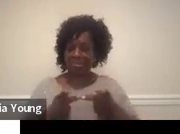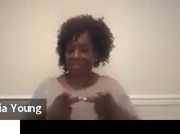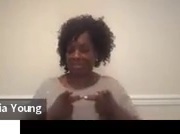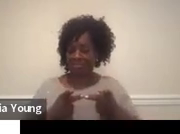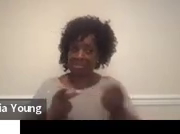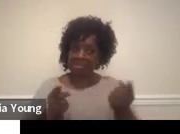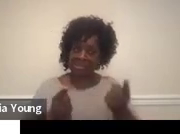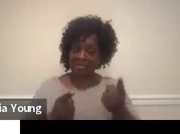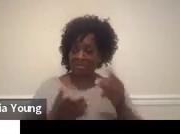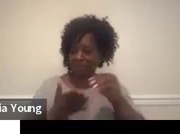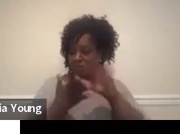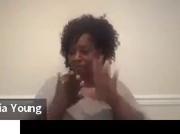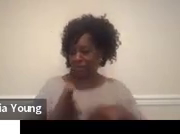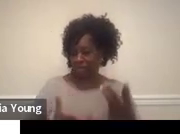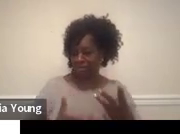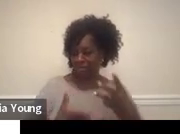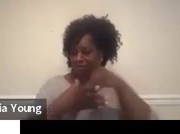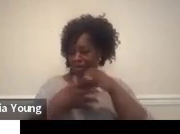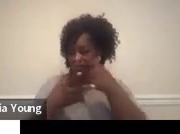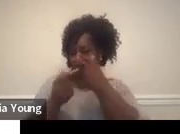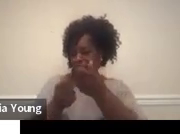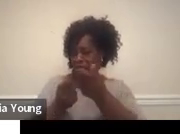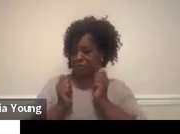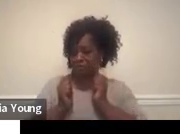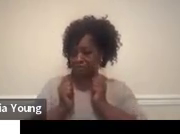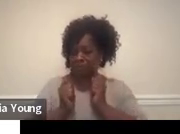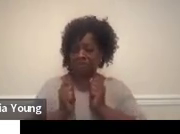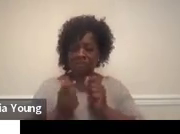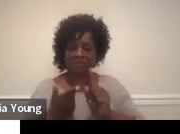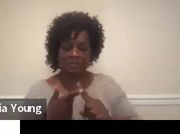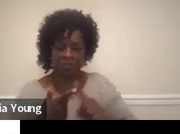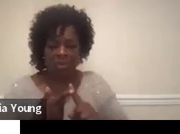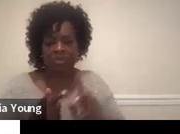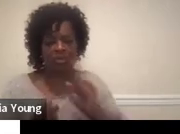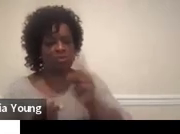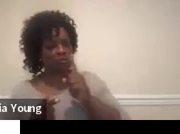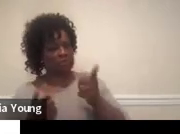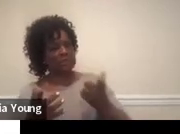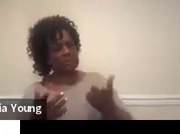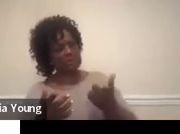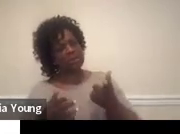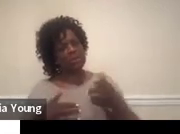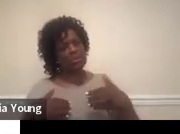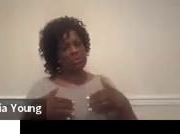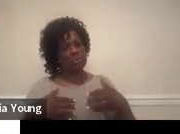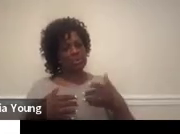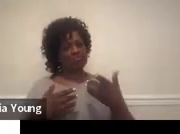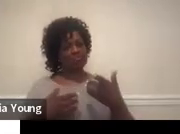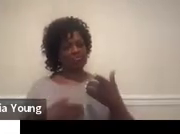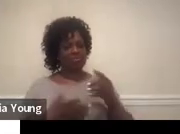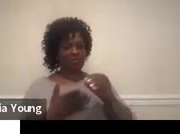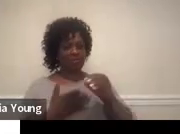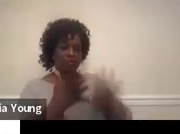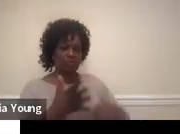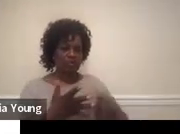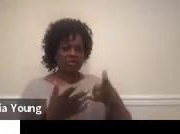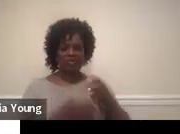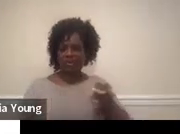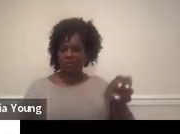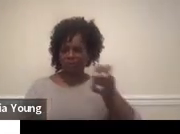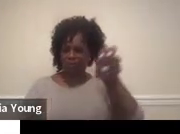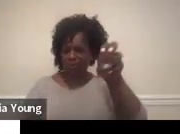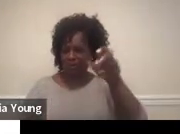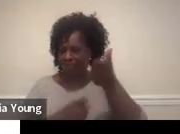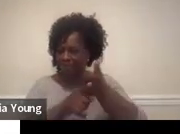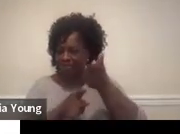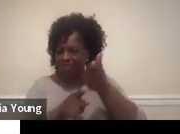be something that the child would be interested in. So it's really about, you know, having the child on that journey to figure